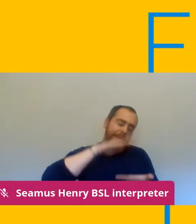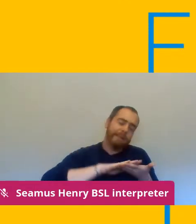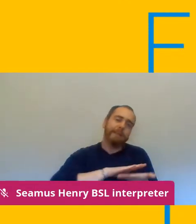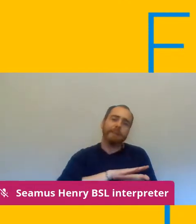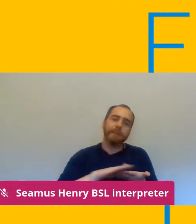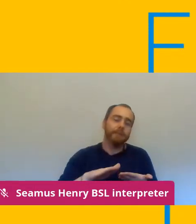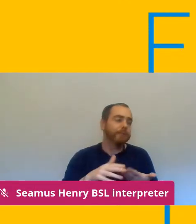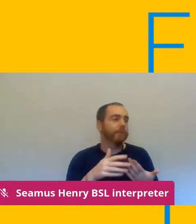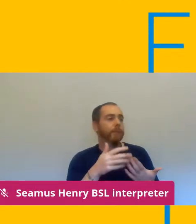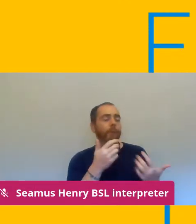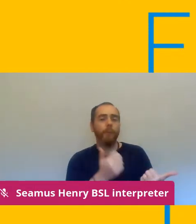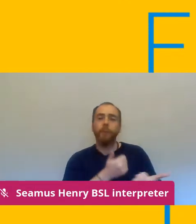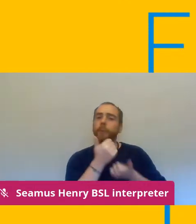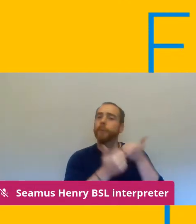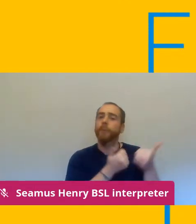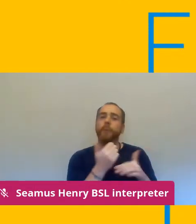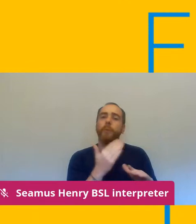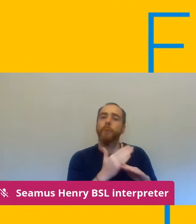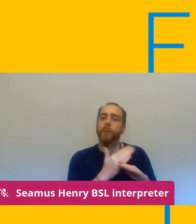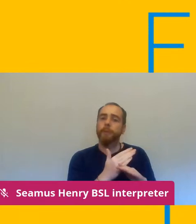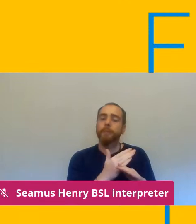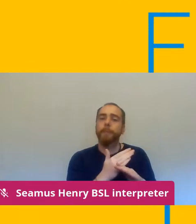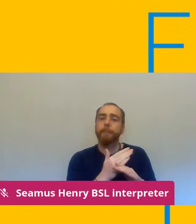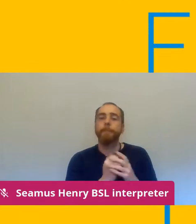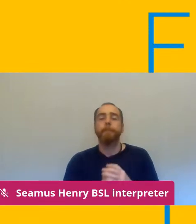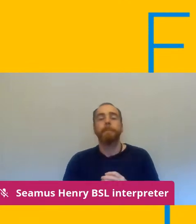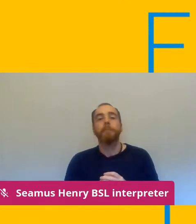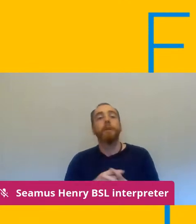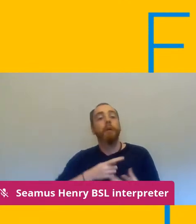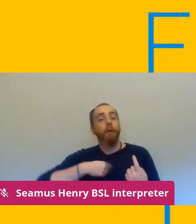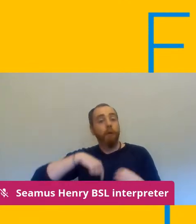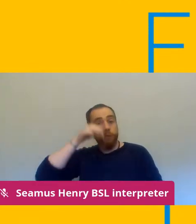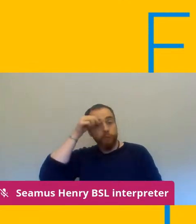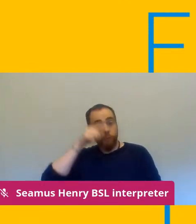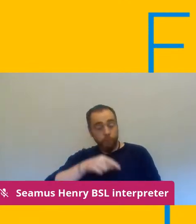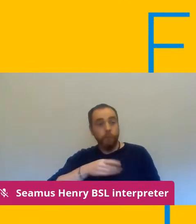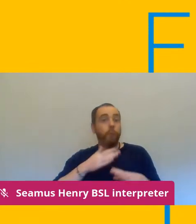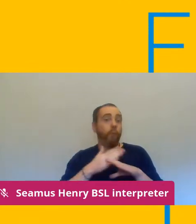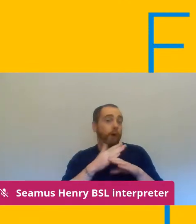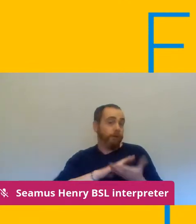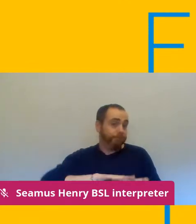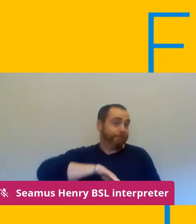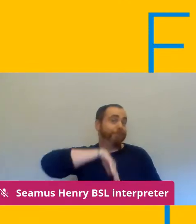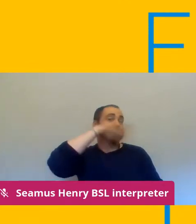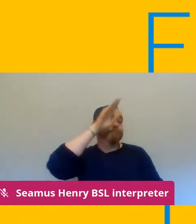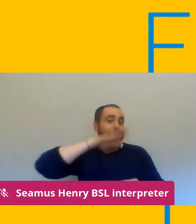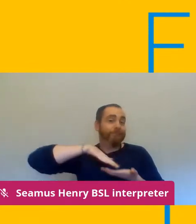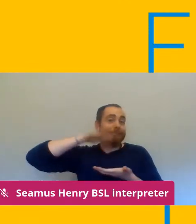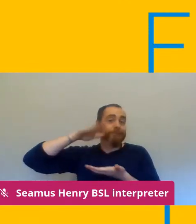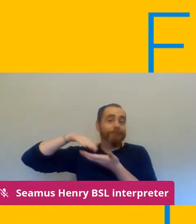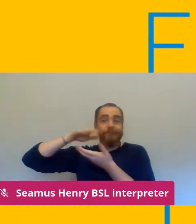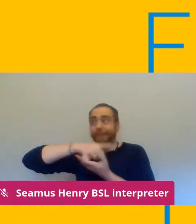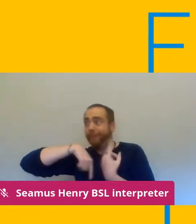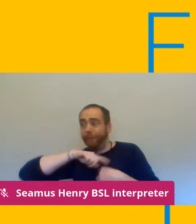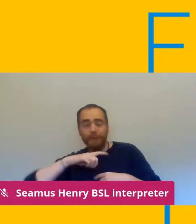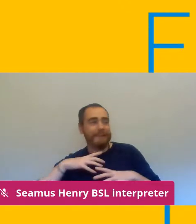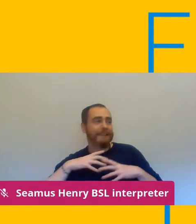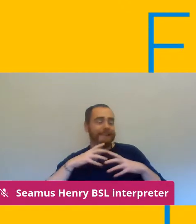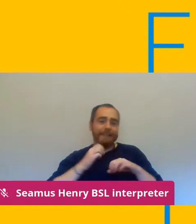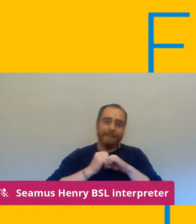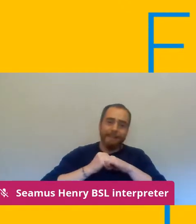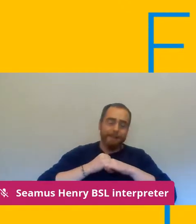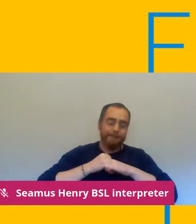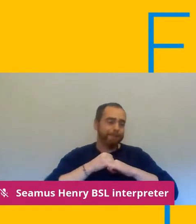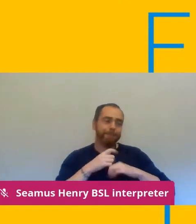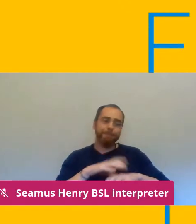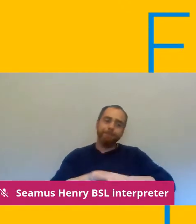job we're really aware um that workload pressures are increasing we're really aware of these health and safety concerns that are happening right